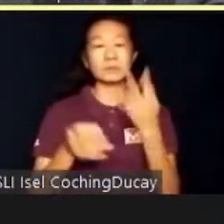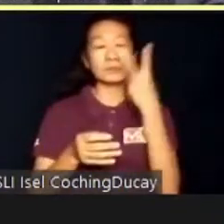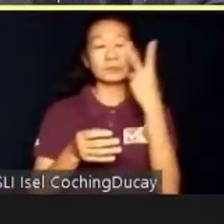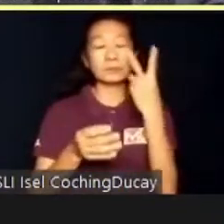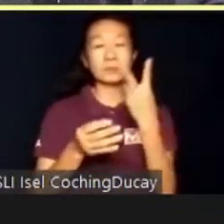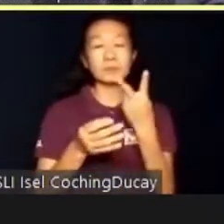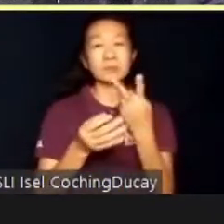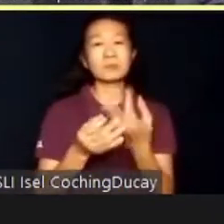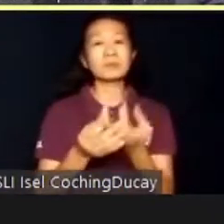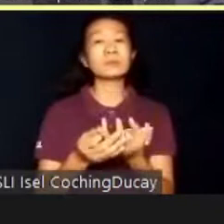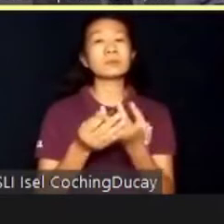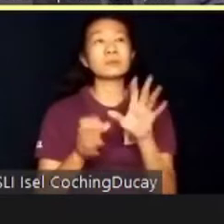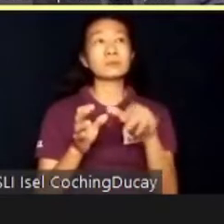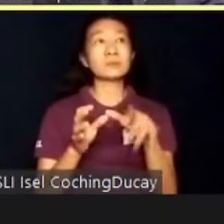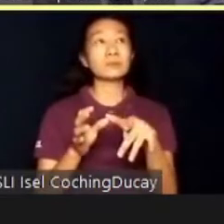taken into account.